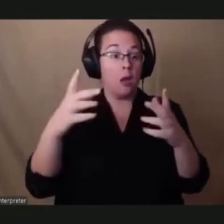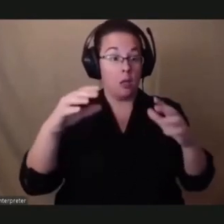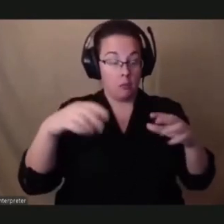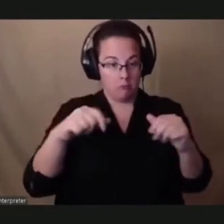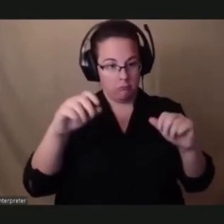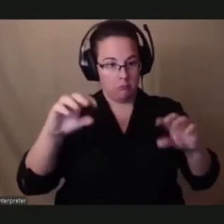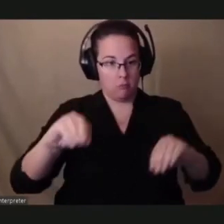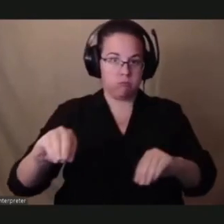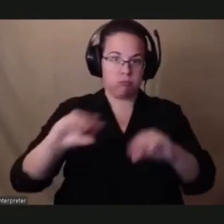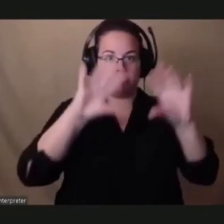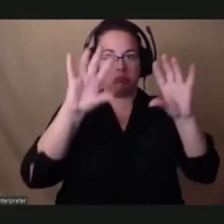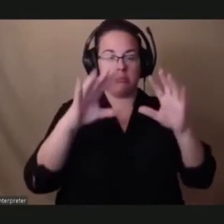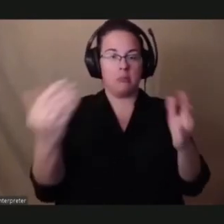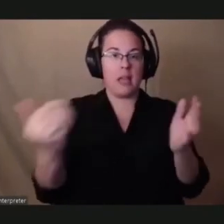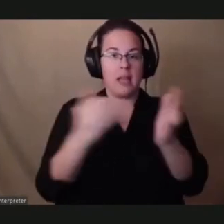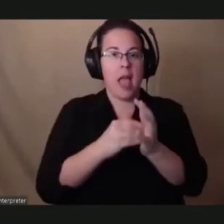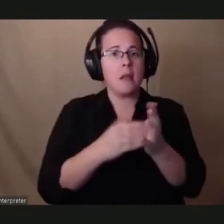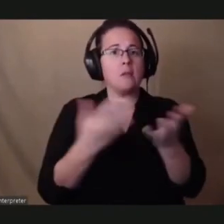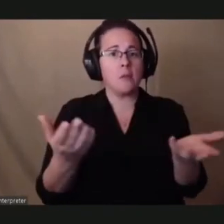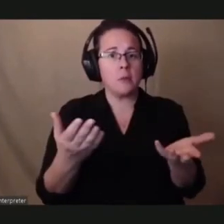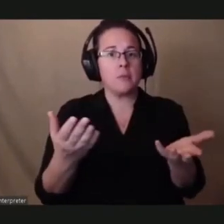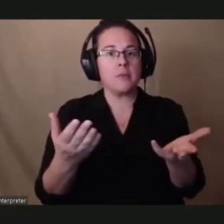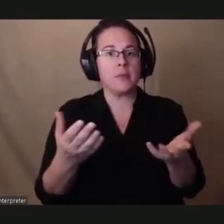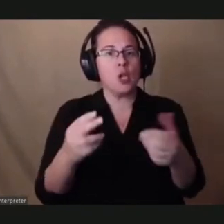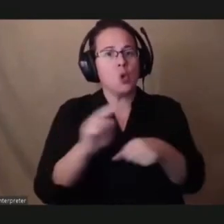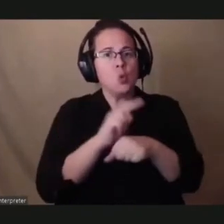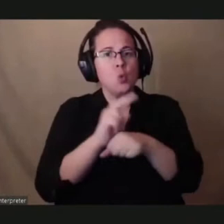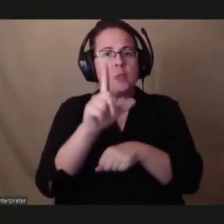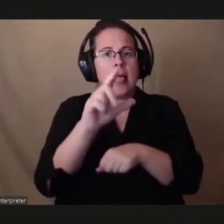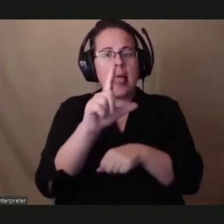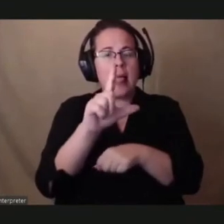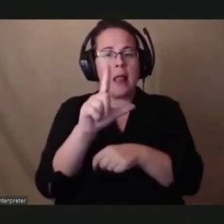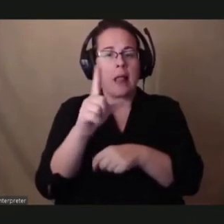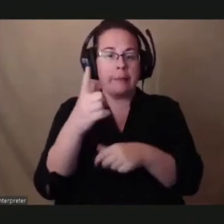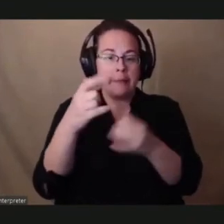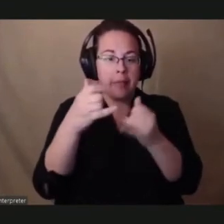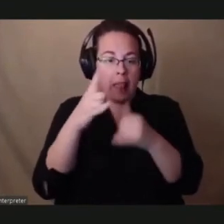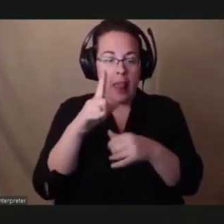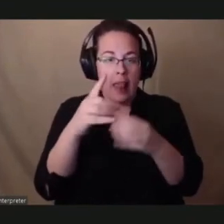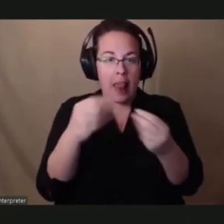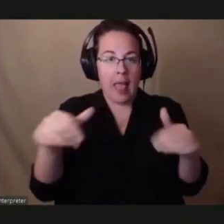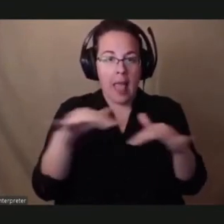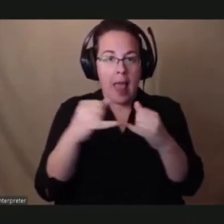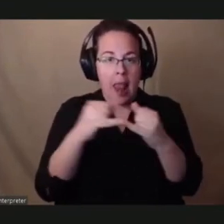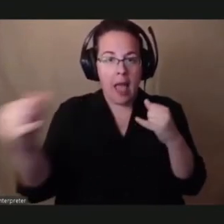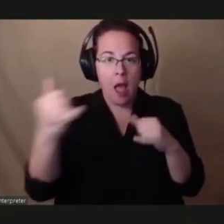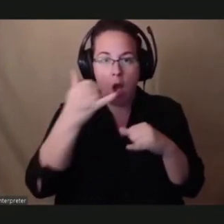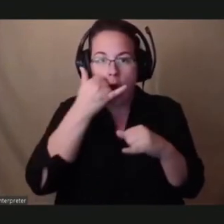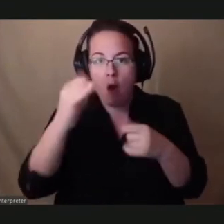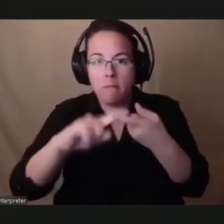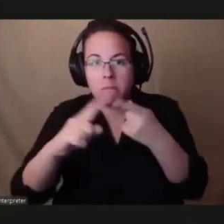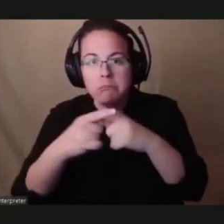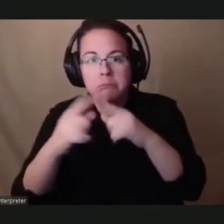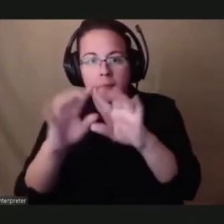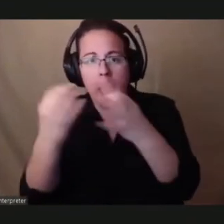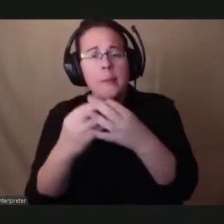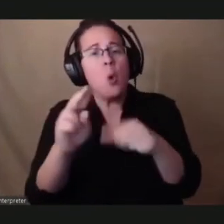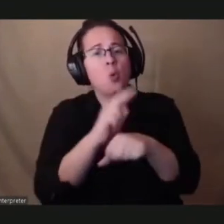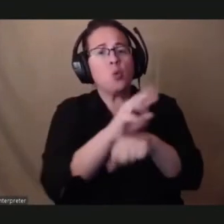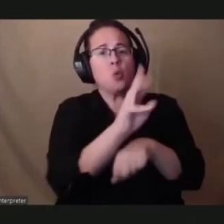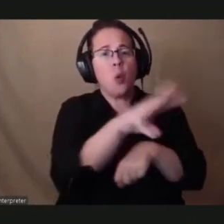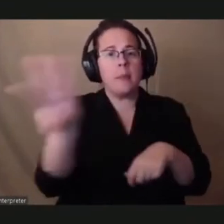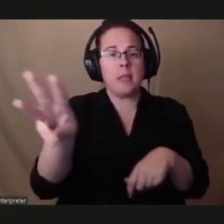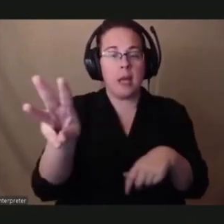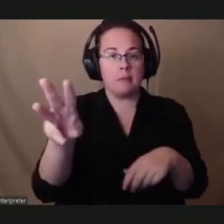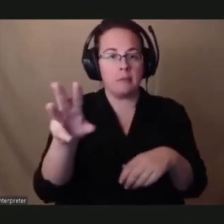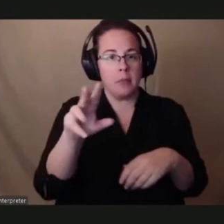should use a landline to call a relative or friend who could give them the information from their webpage. Apparently, PG&E were unaware that even if people have